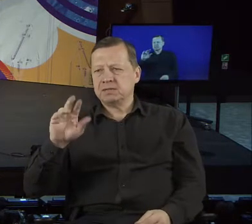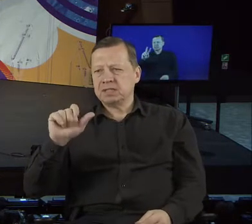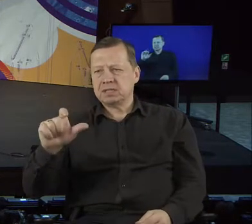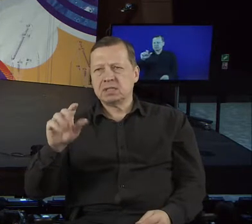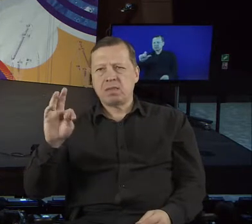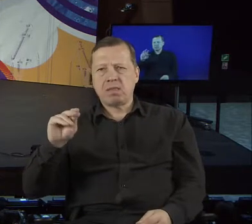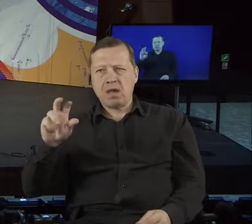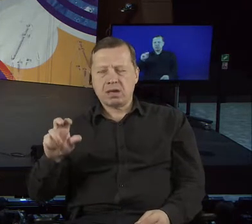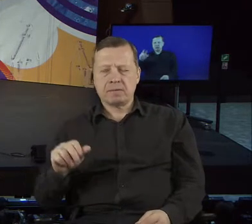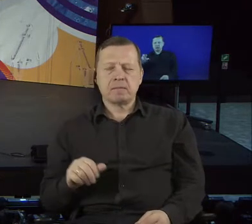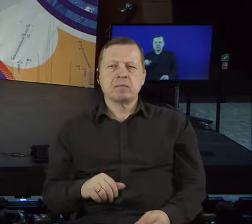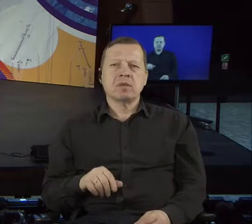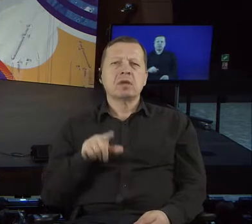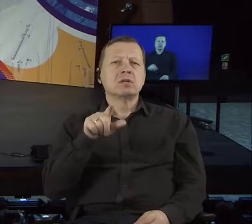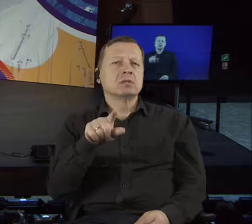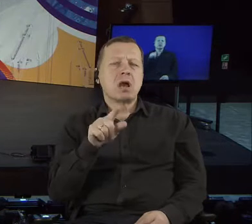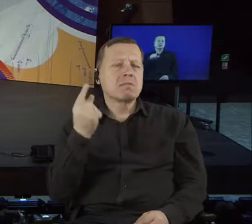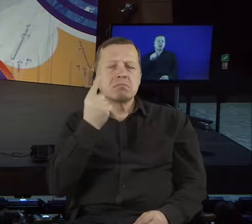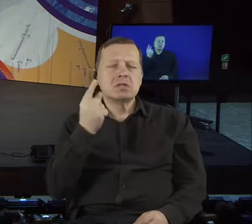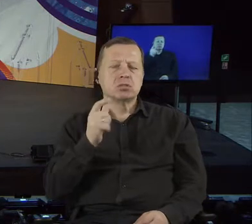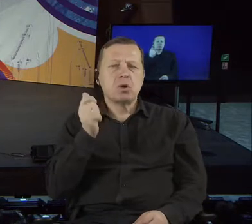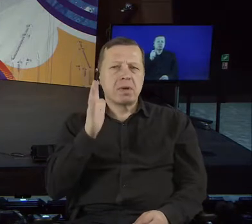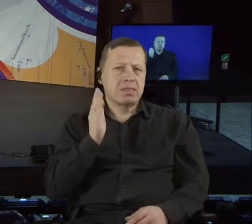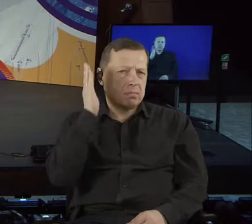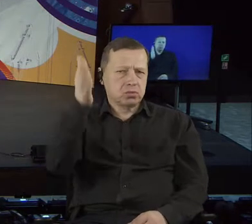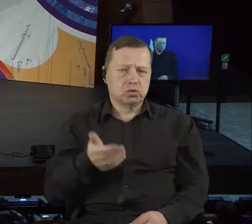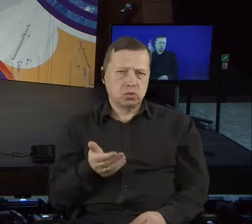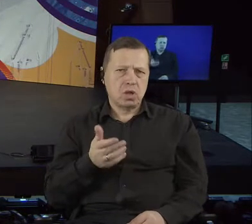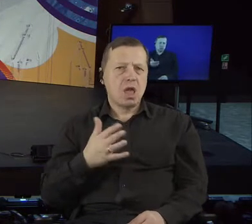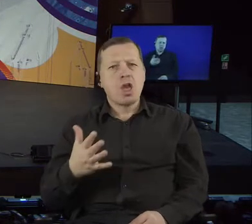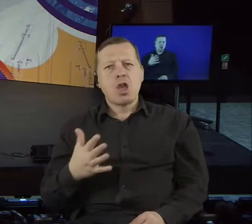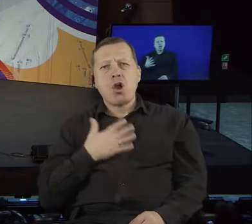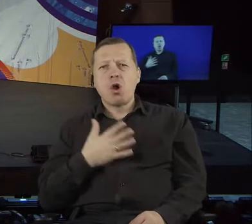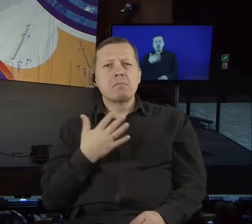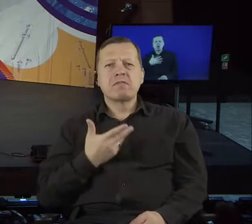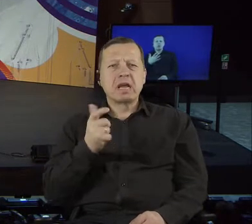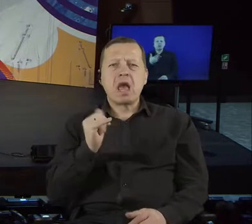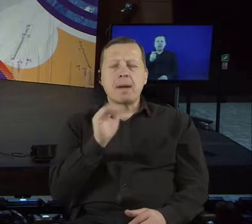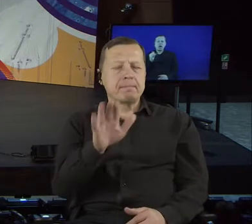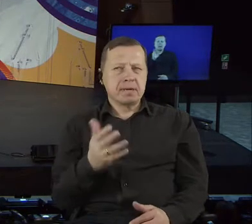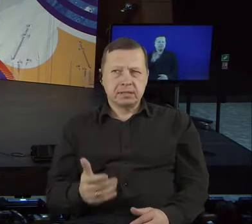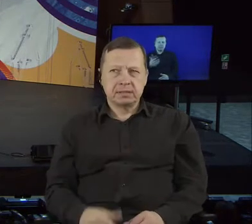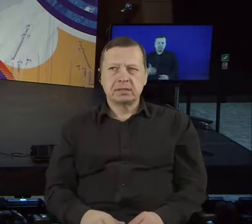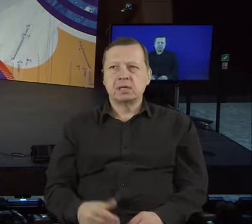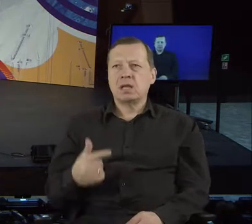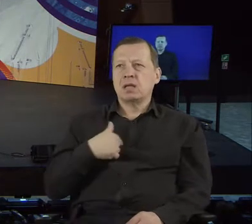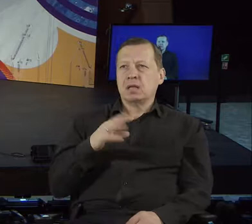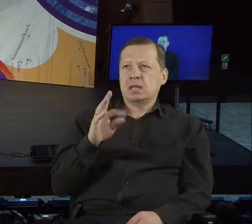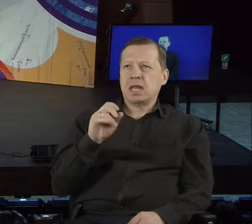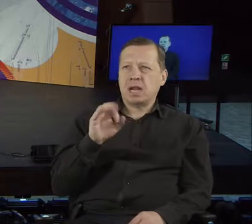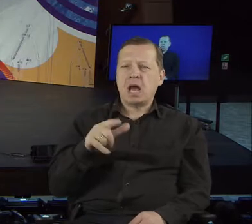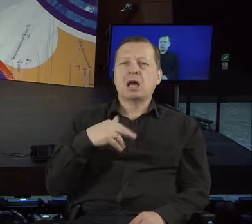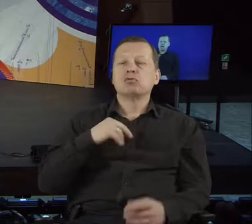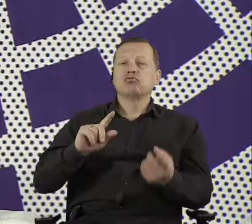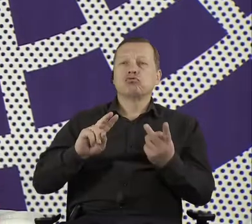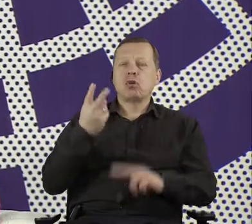what are you afraid of? Aha, there were so many questions. So, hi, I'm Taylor from Estonia. And now you